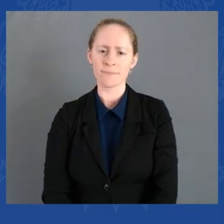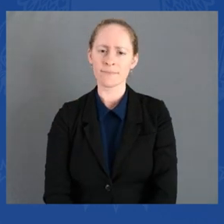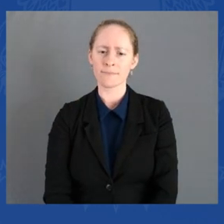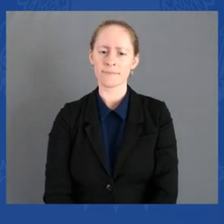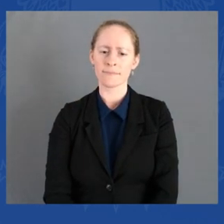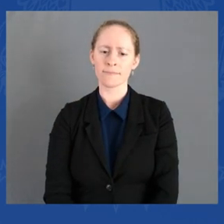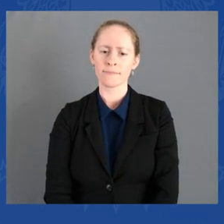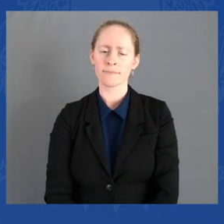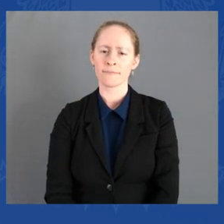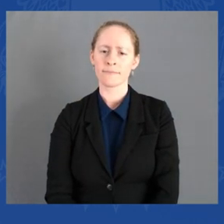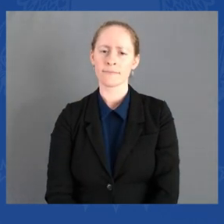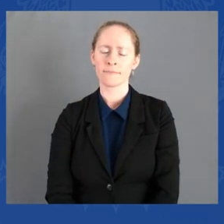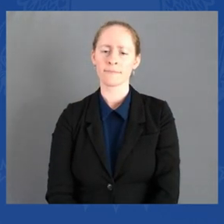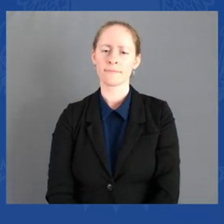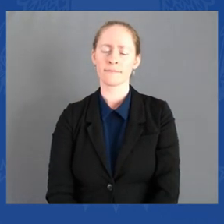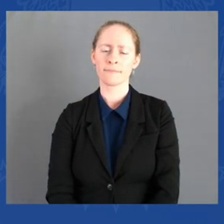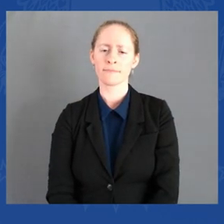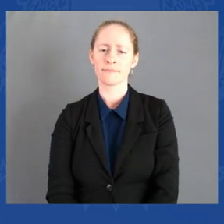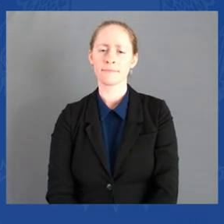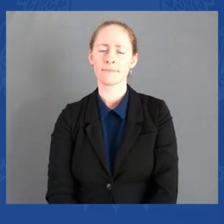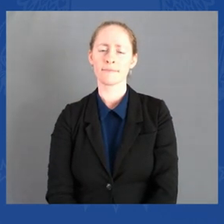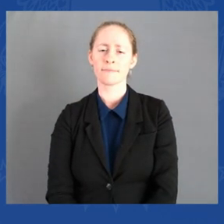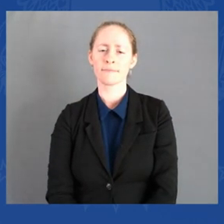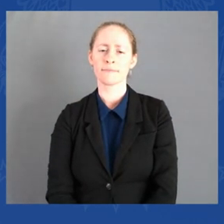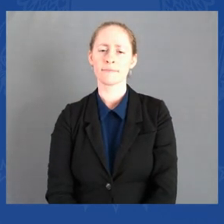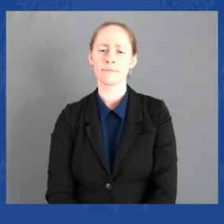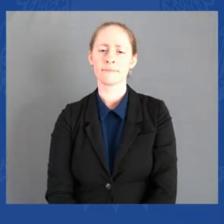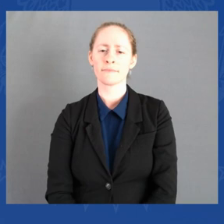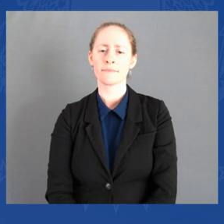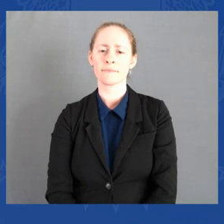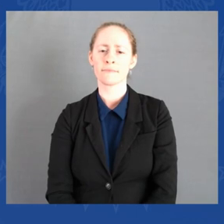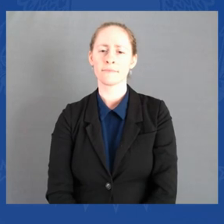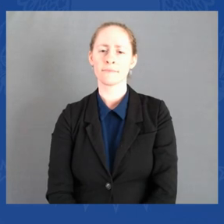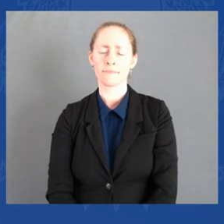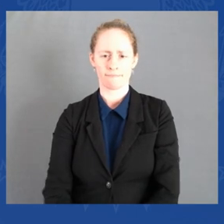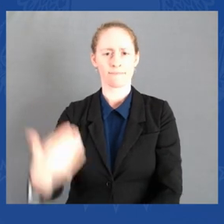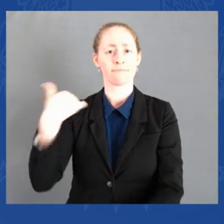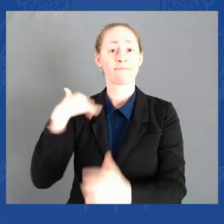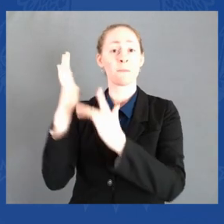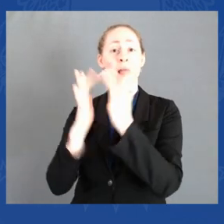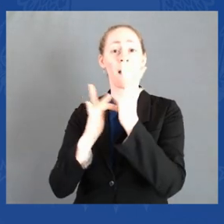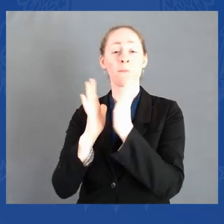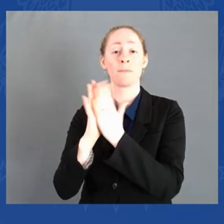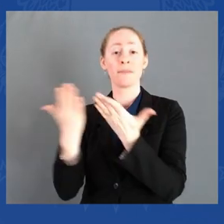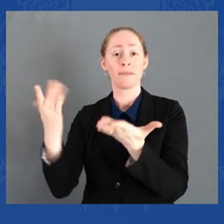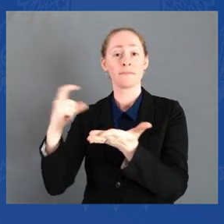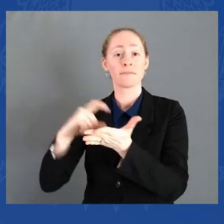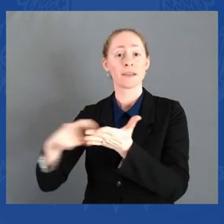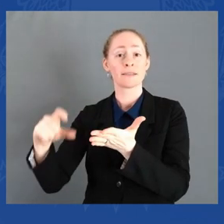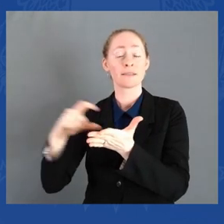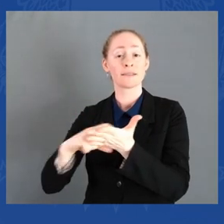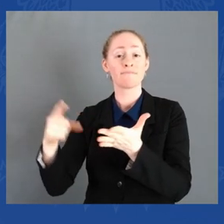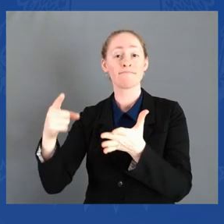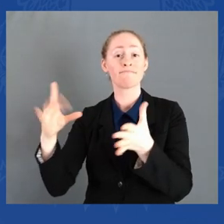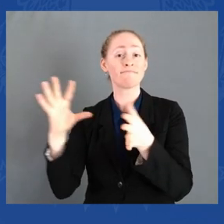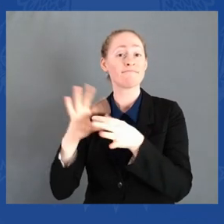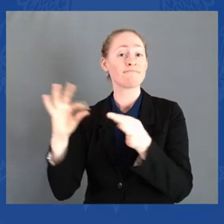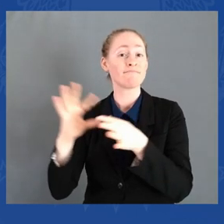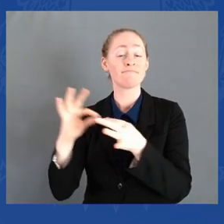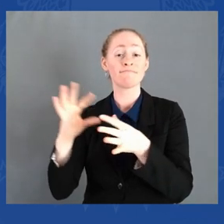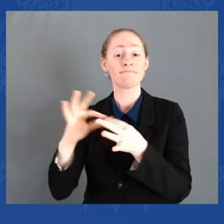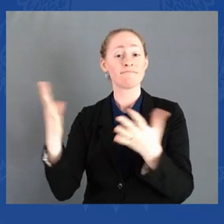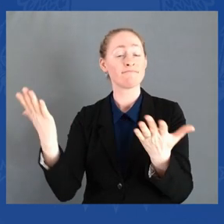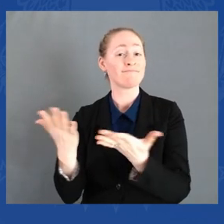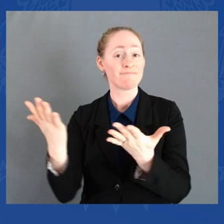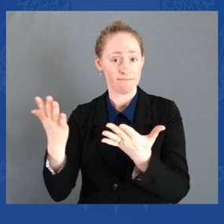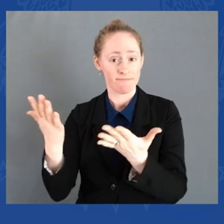and I'm based on the 91st Psalm, and it says in my church, may he raise you up in eagle's wings and bear you on the breath of dawn